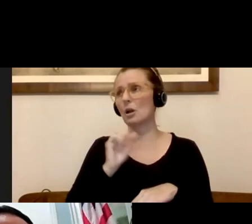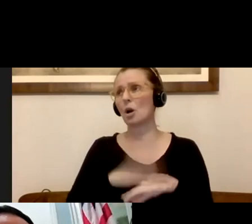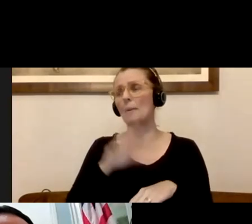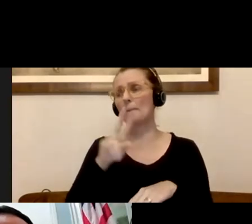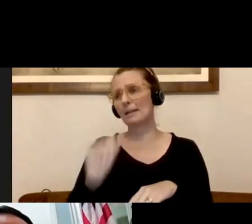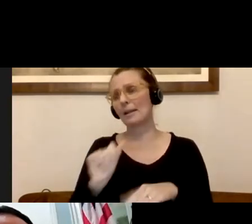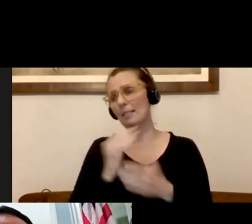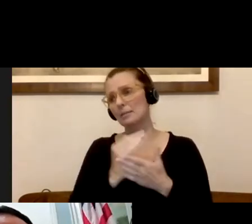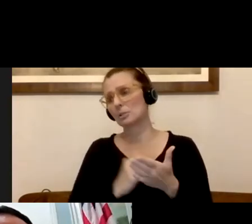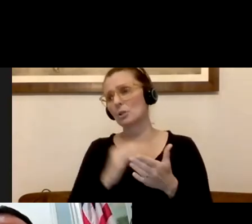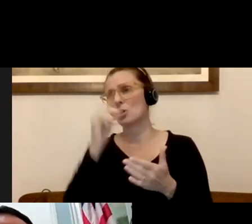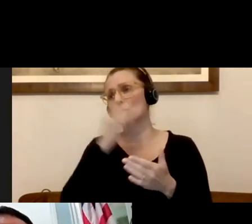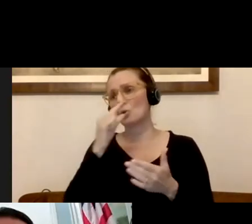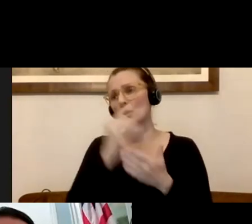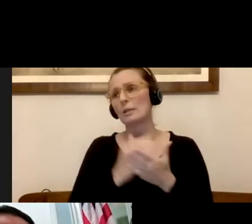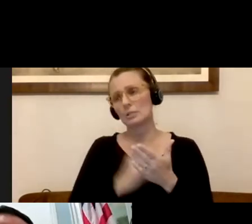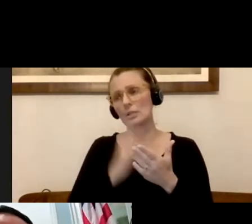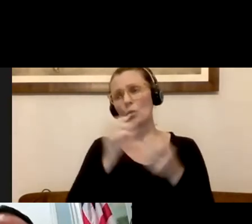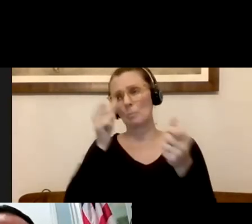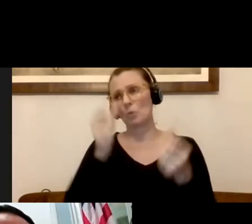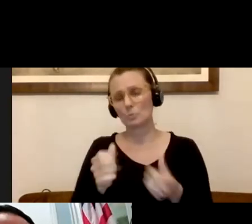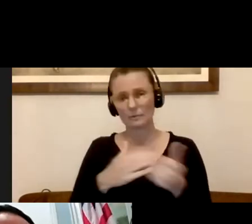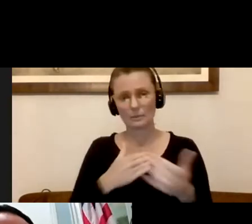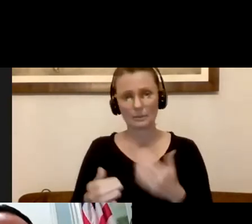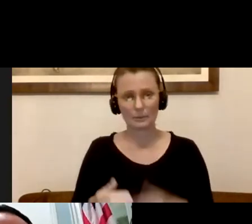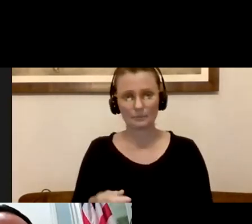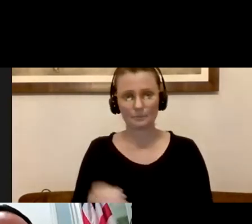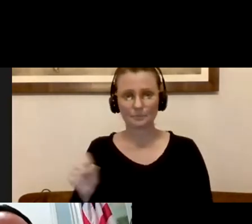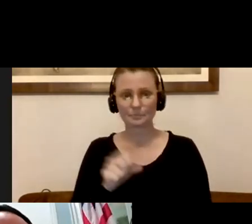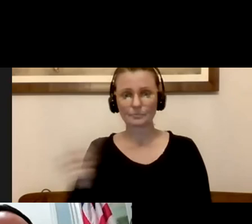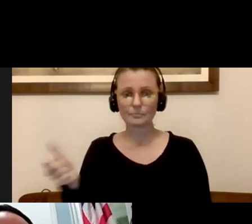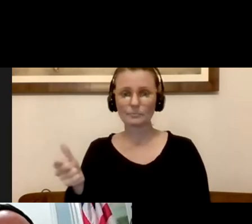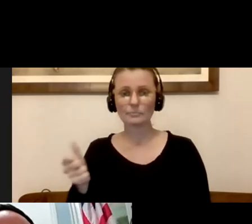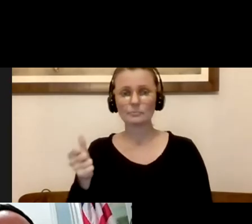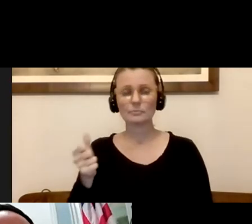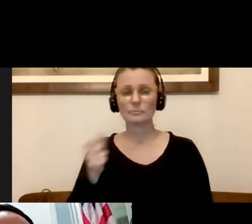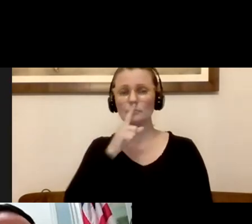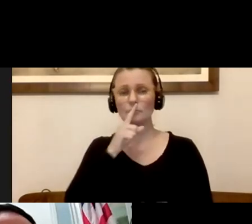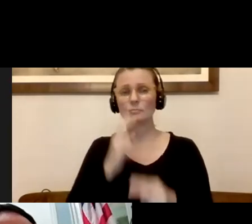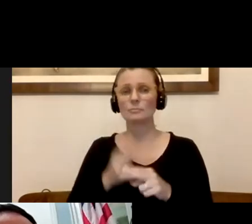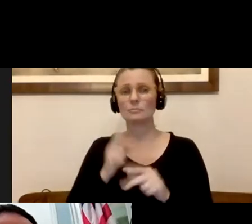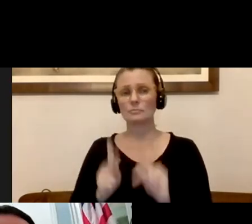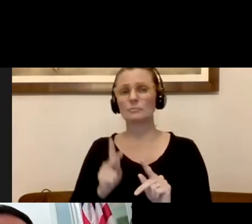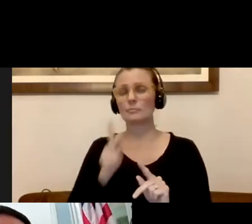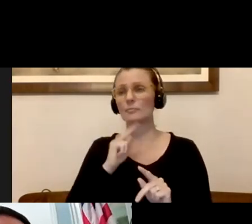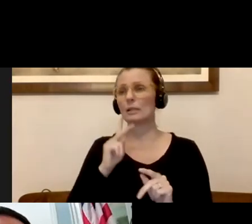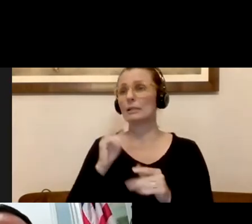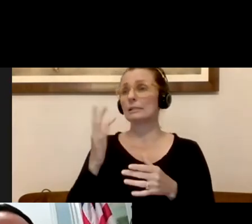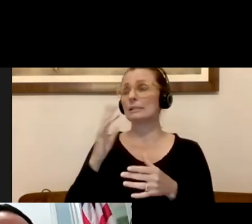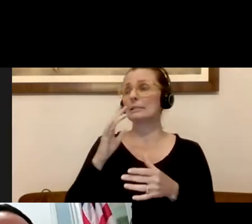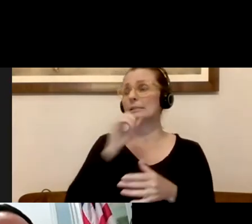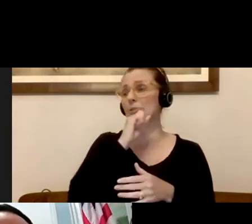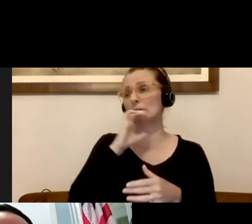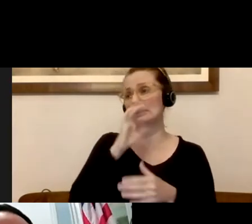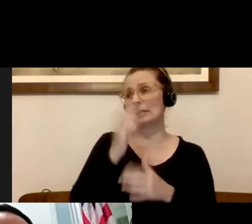list, whatever it is you want to go on and we'll take care of it. Thanks, Cindy. From another anonymous person, thank you for the question. Senior hours at stores have been very helpful. Will